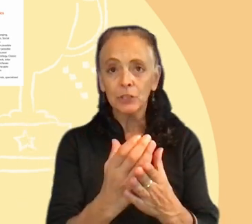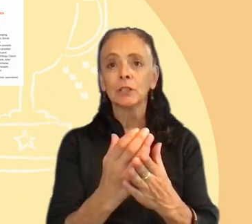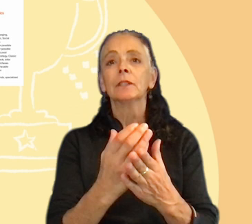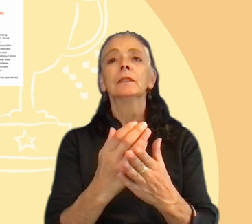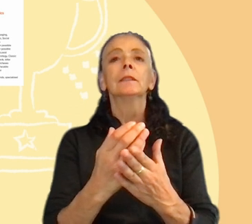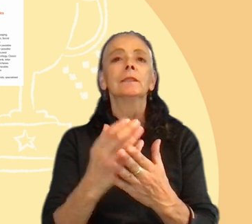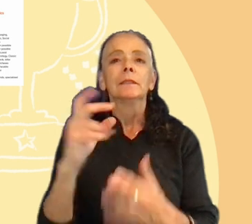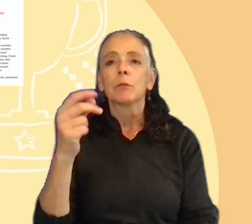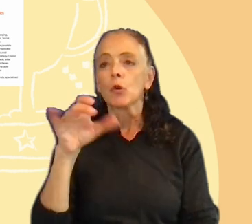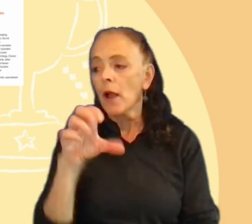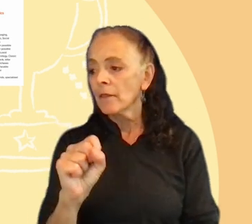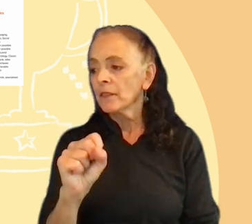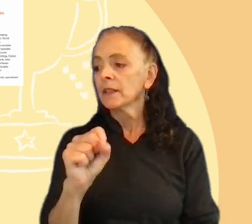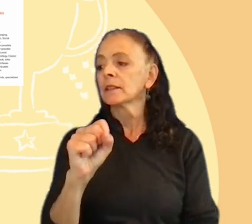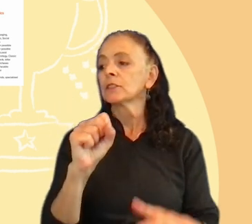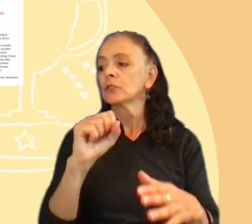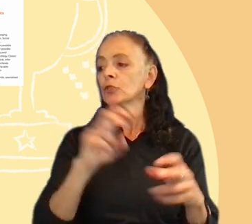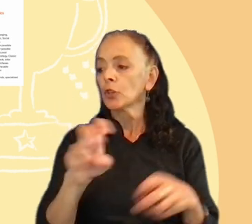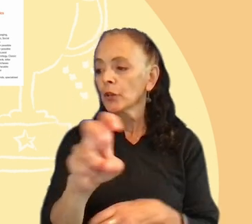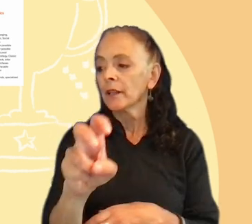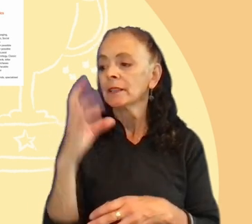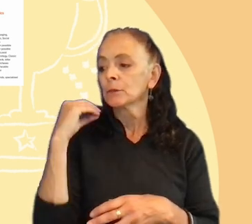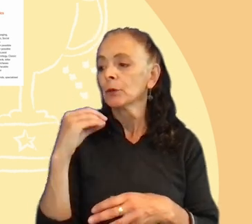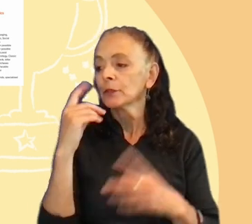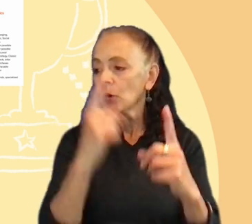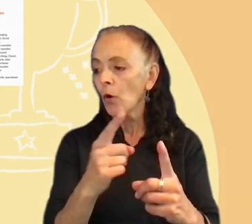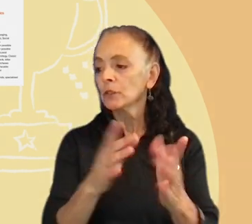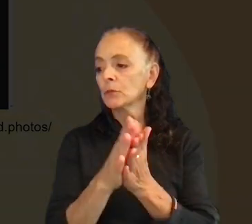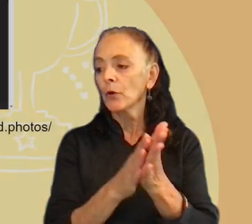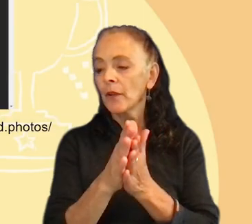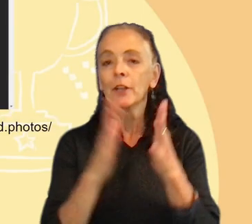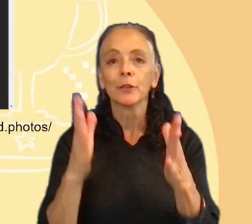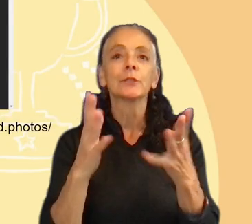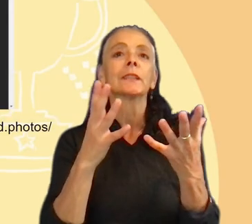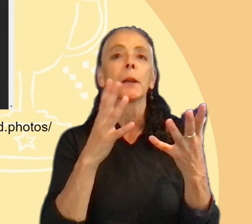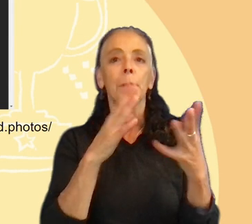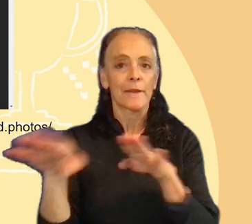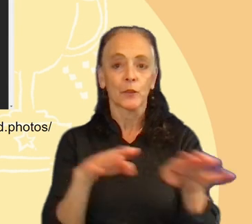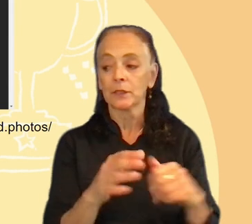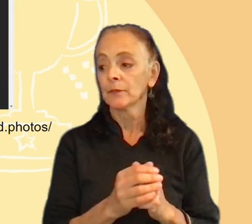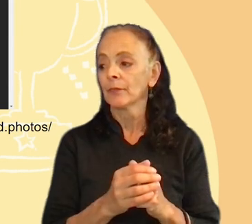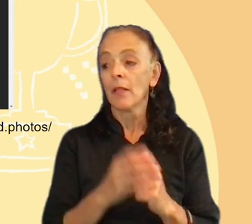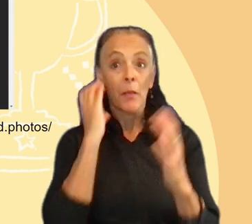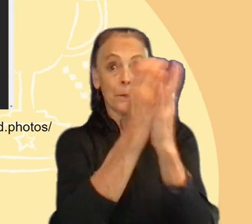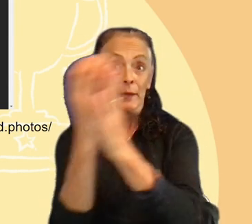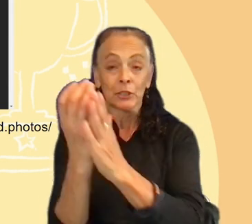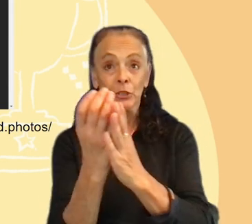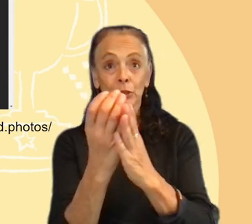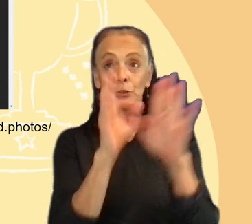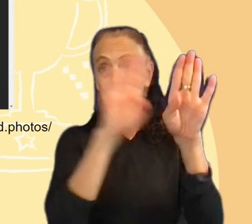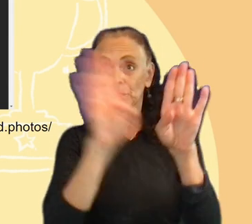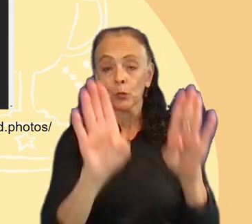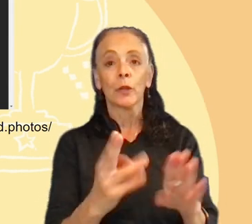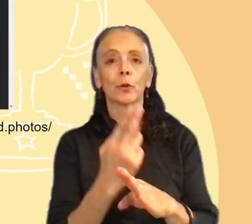experience goals, motivators, and behaviors. It's important to say that the pictures that we used for these personas, they were